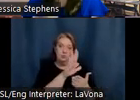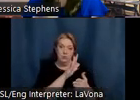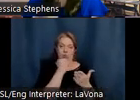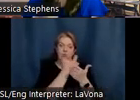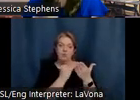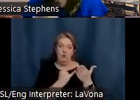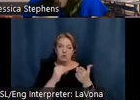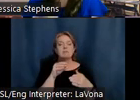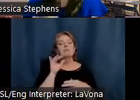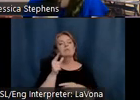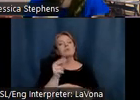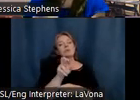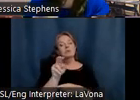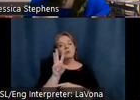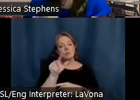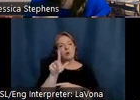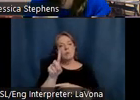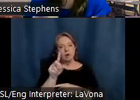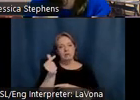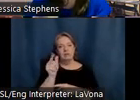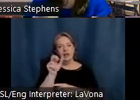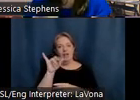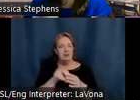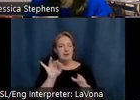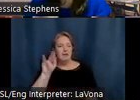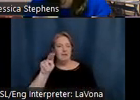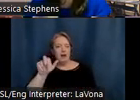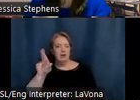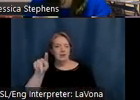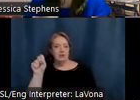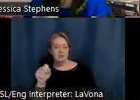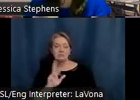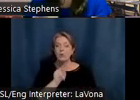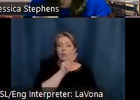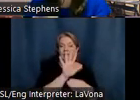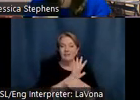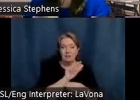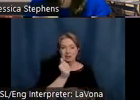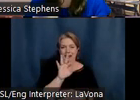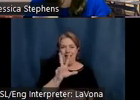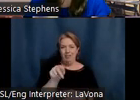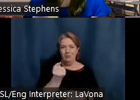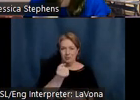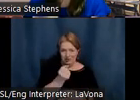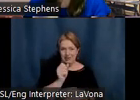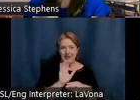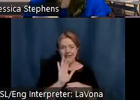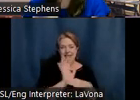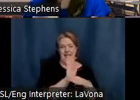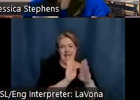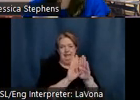in the Fine Arts Building, go see a film at the historic 1930s cinema, one of the nation's most